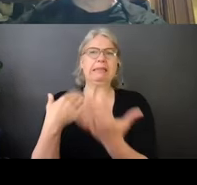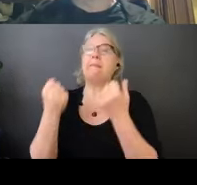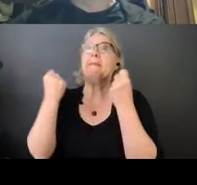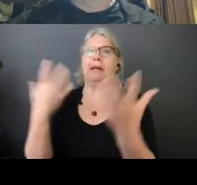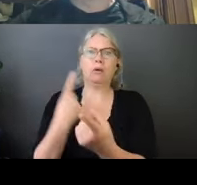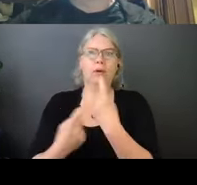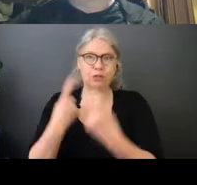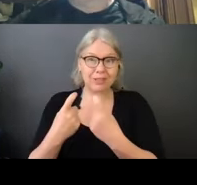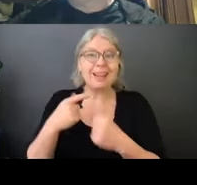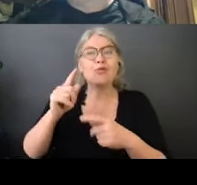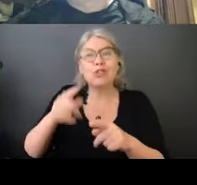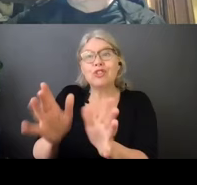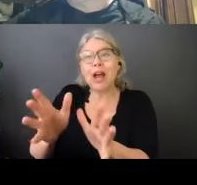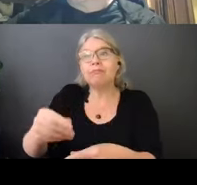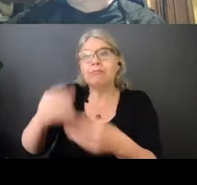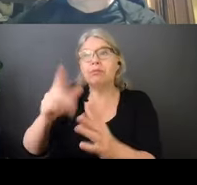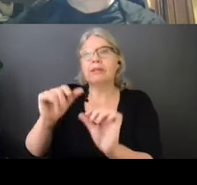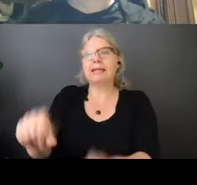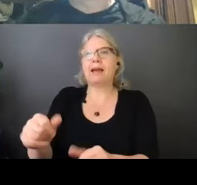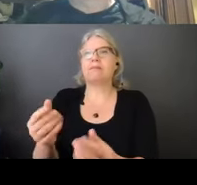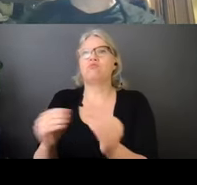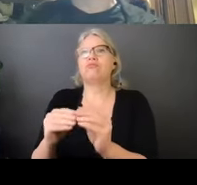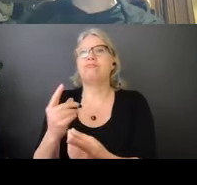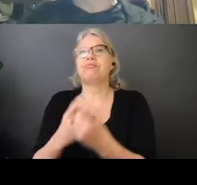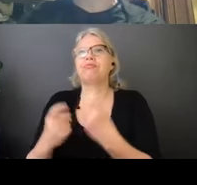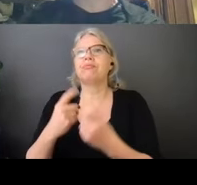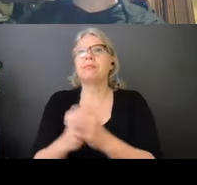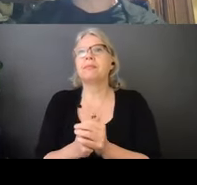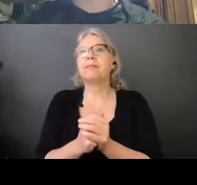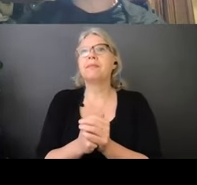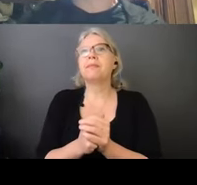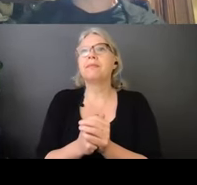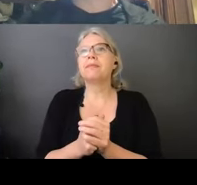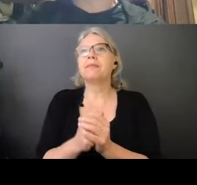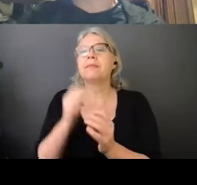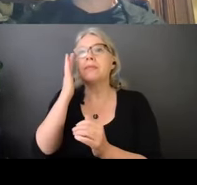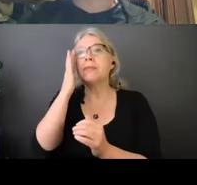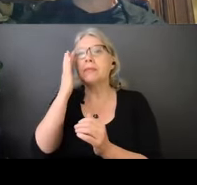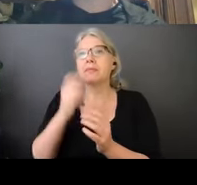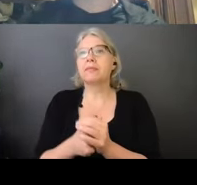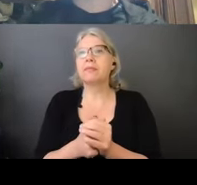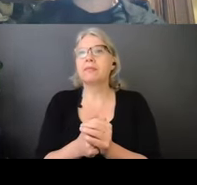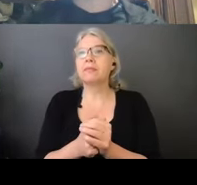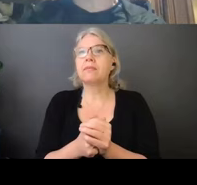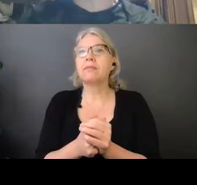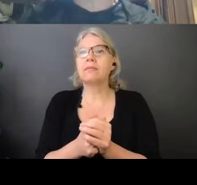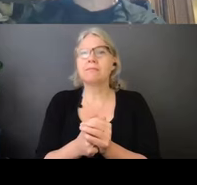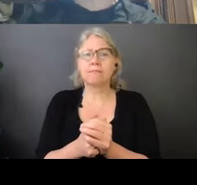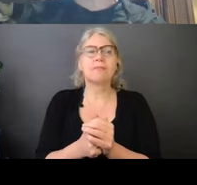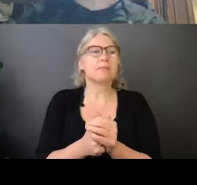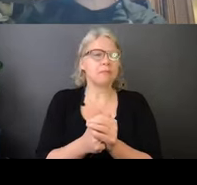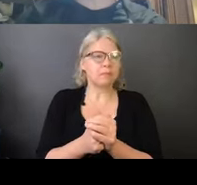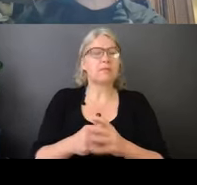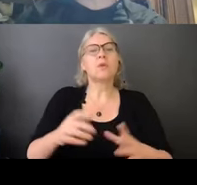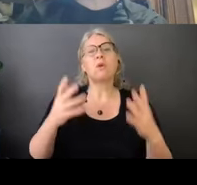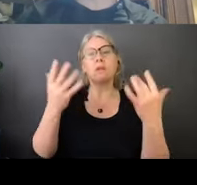then we'll give out resources or talk about the resources. So a little bit about the